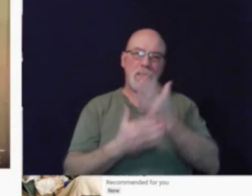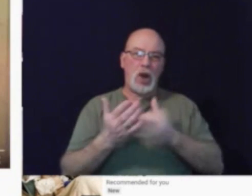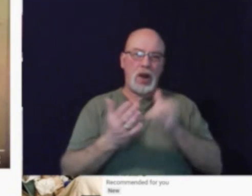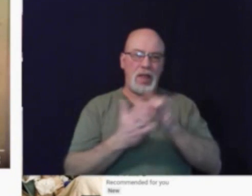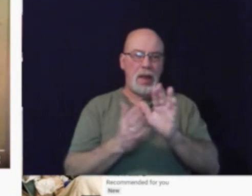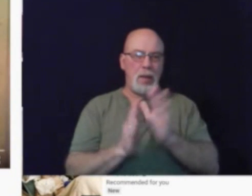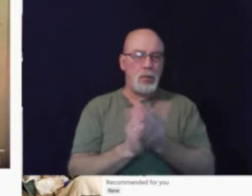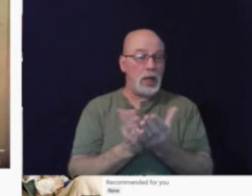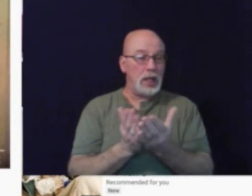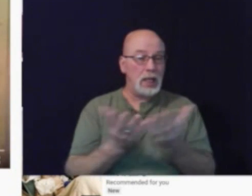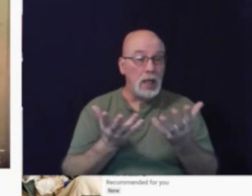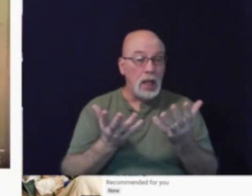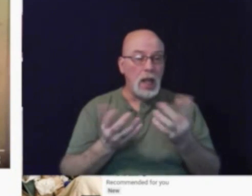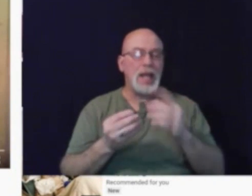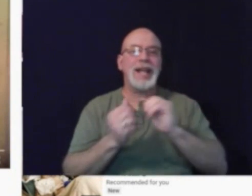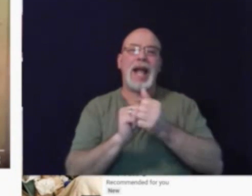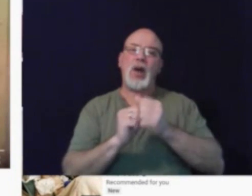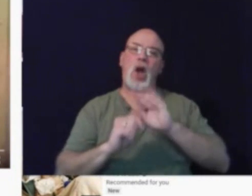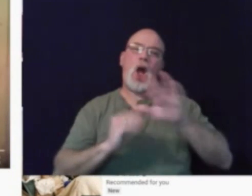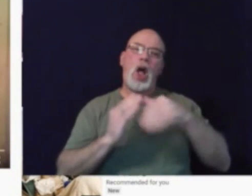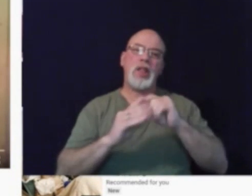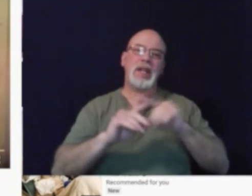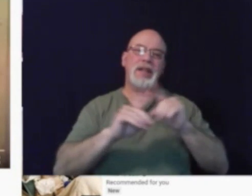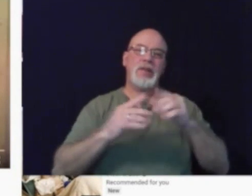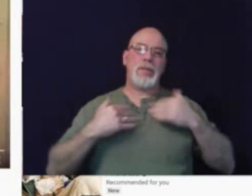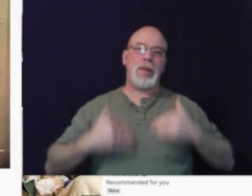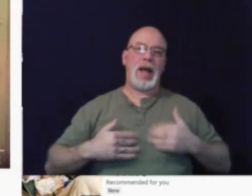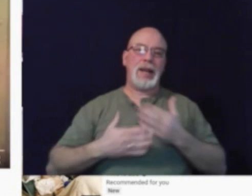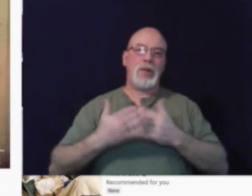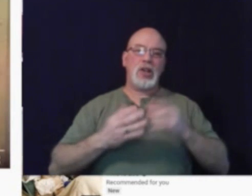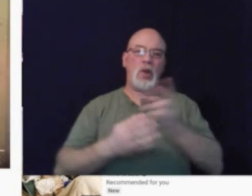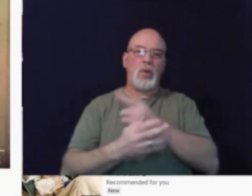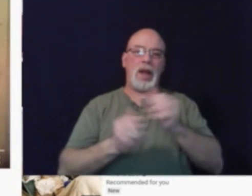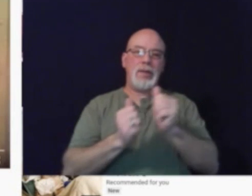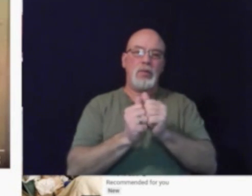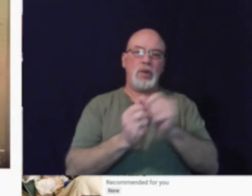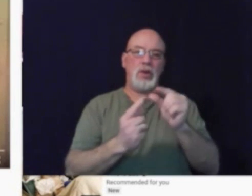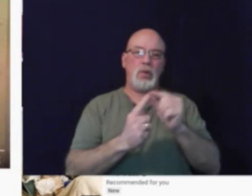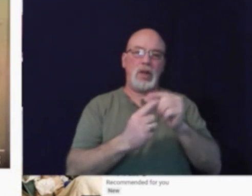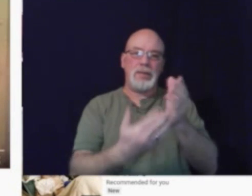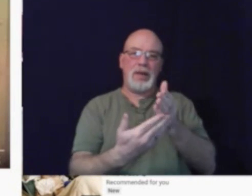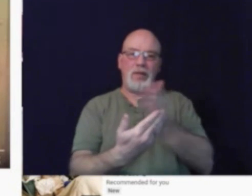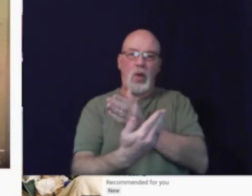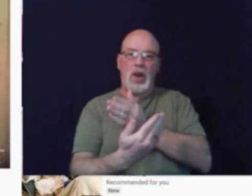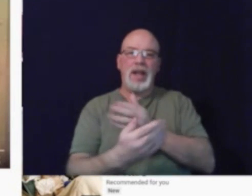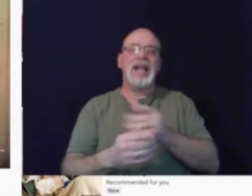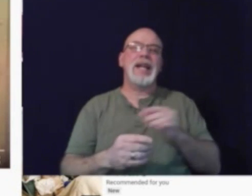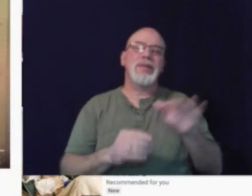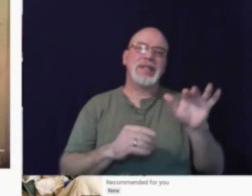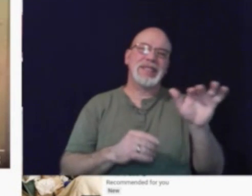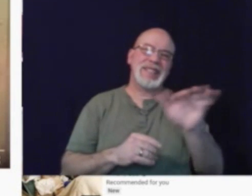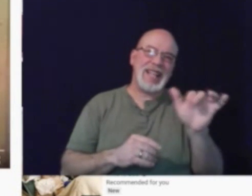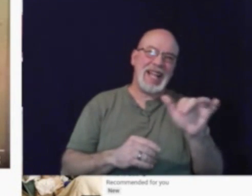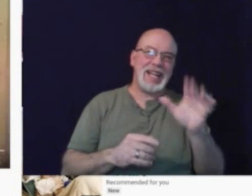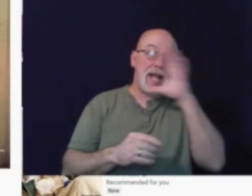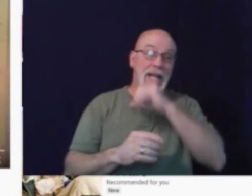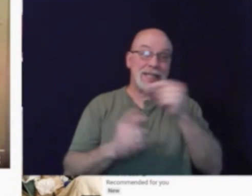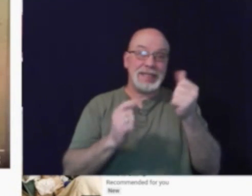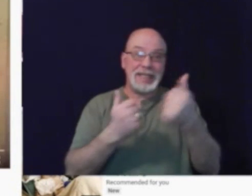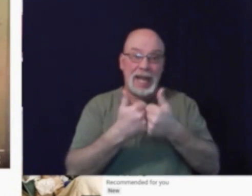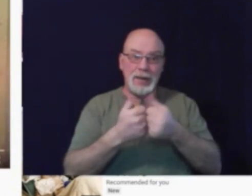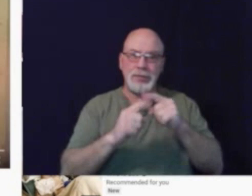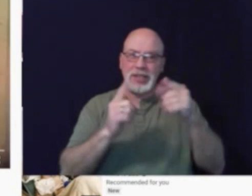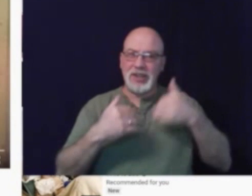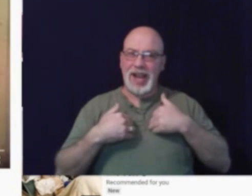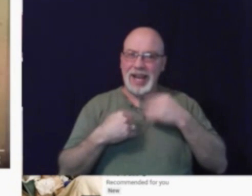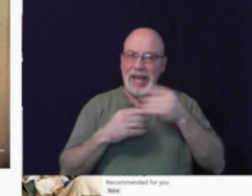was how all the different body parts rhymed with the words that were before it. It was kind of like a guessing game, but you